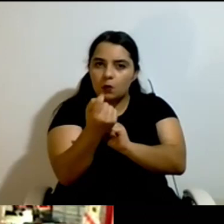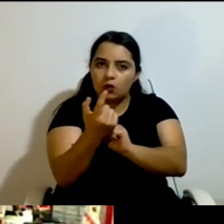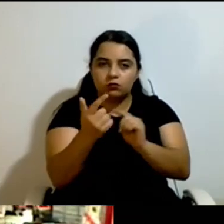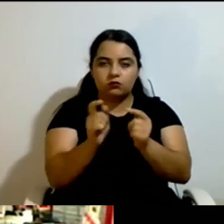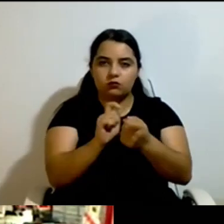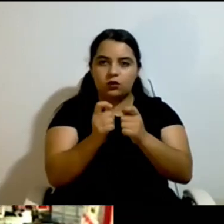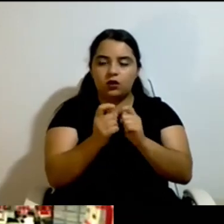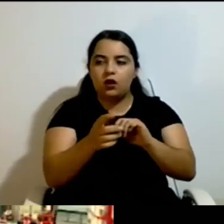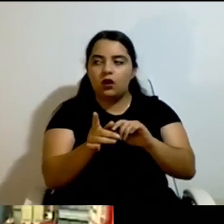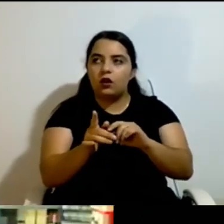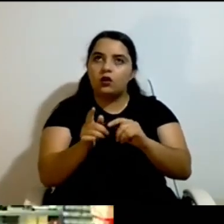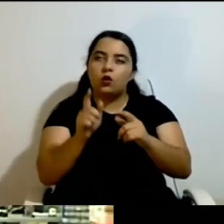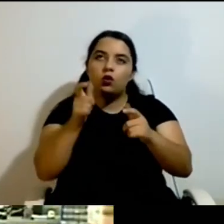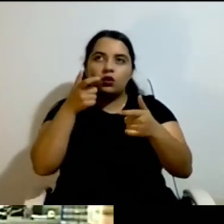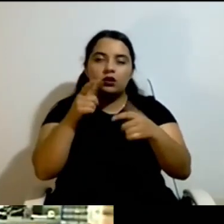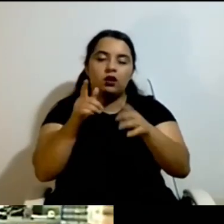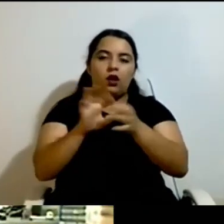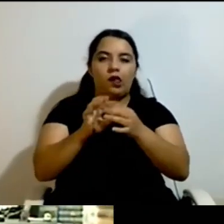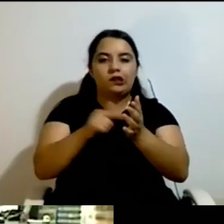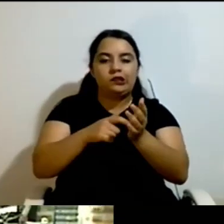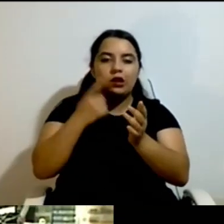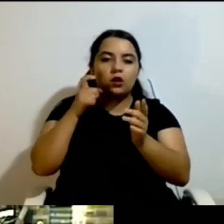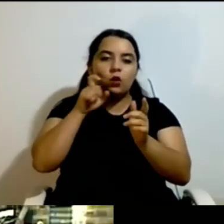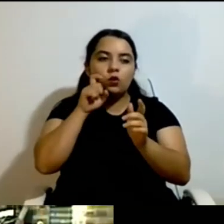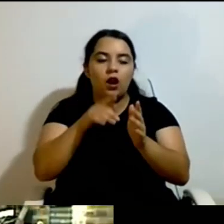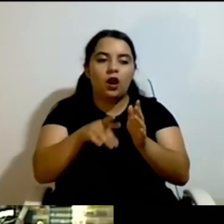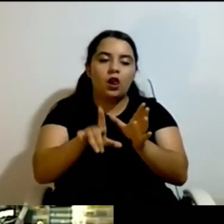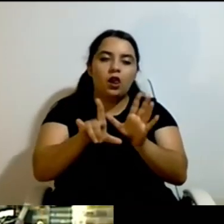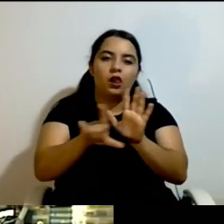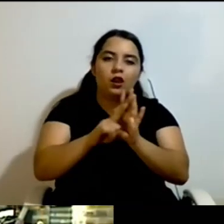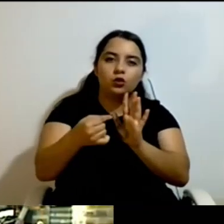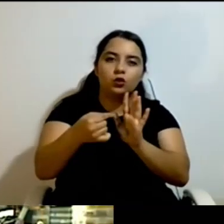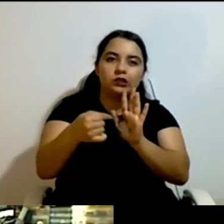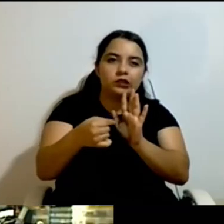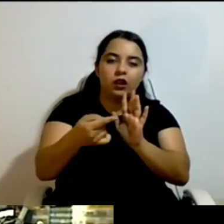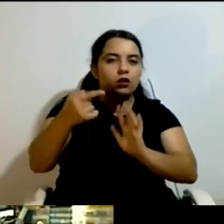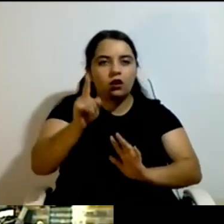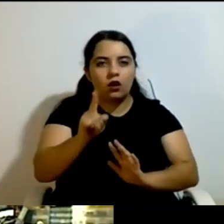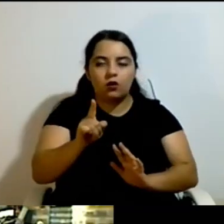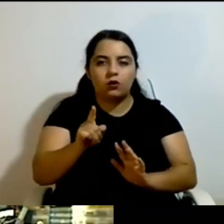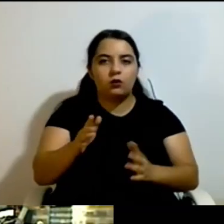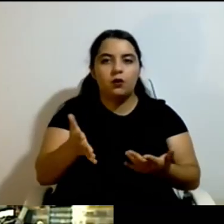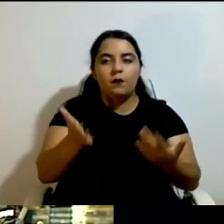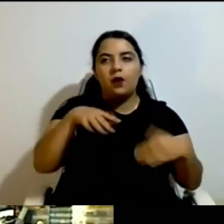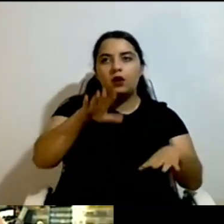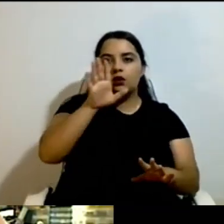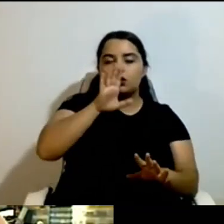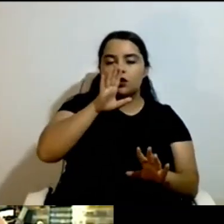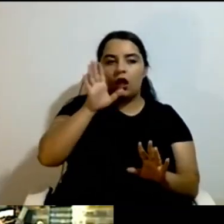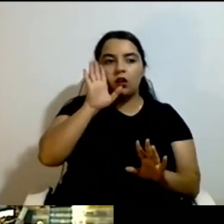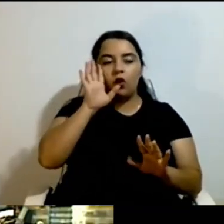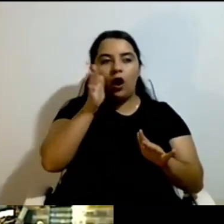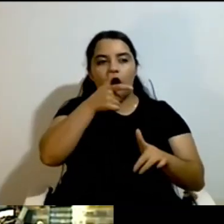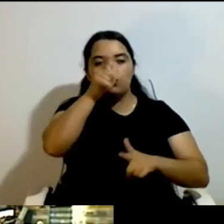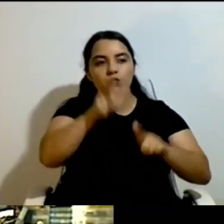If you look at the users, there was a companion study. The users are usually with a